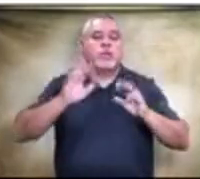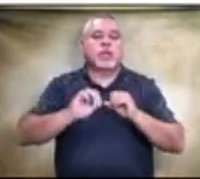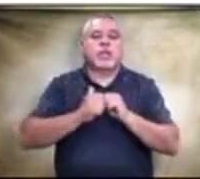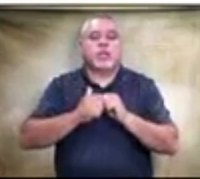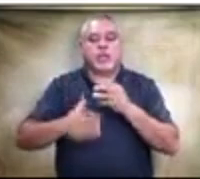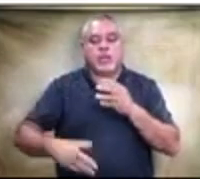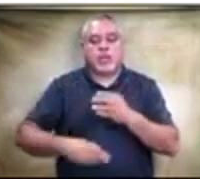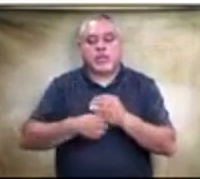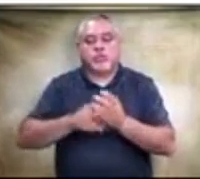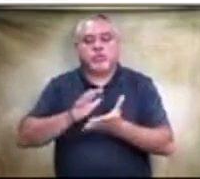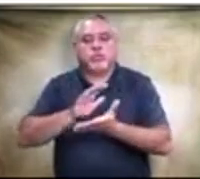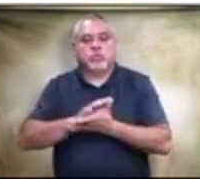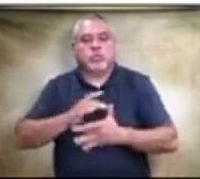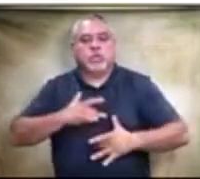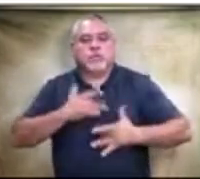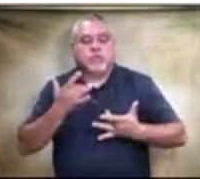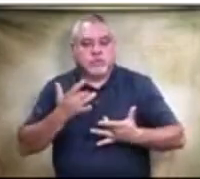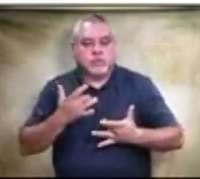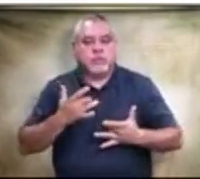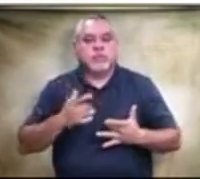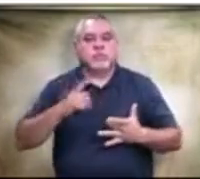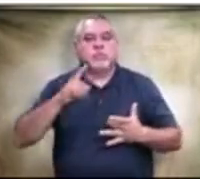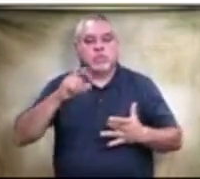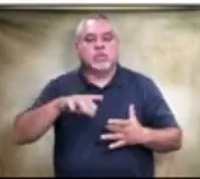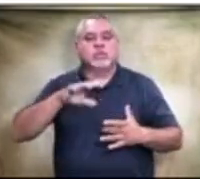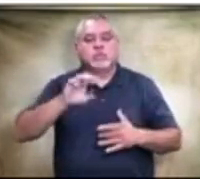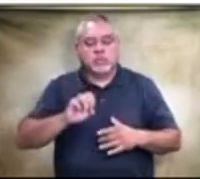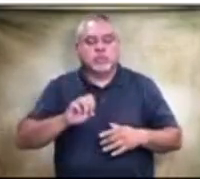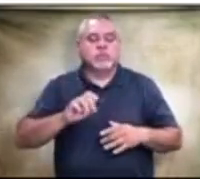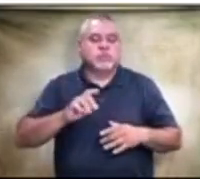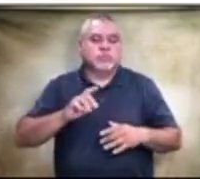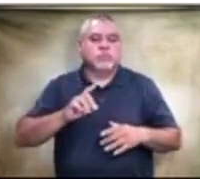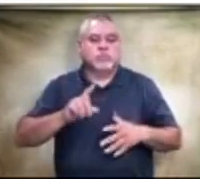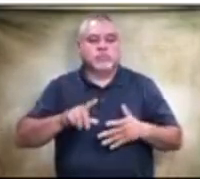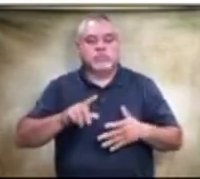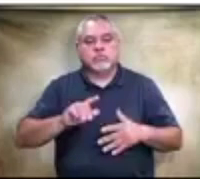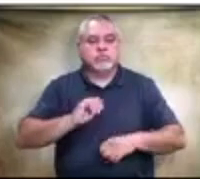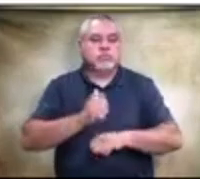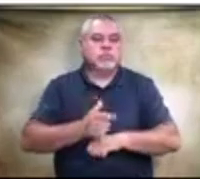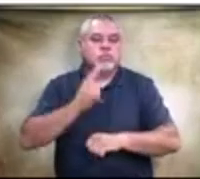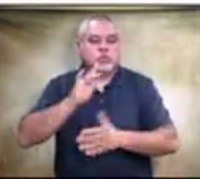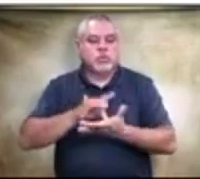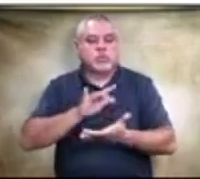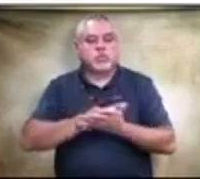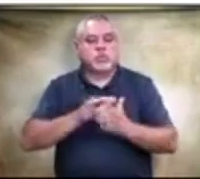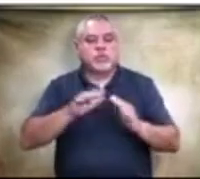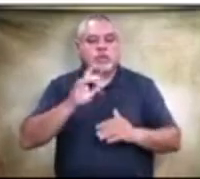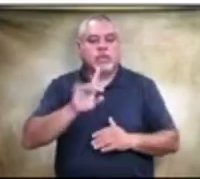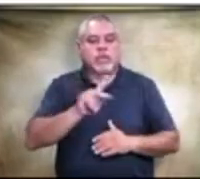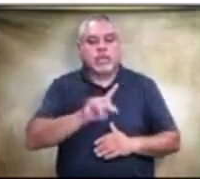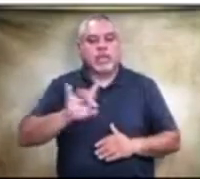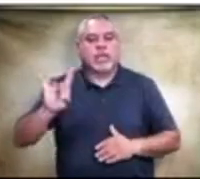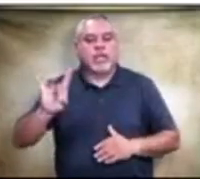activities must be implemented at the middle school level for a K-8 campus because they may not have